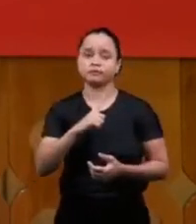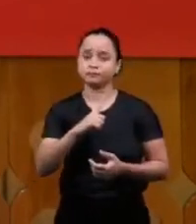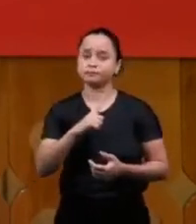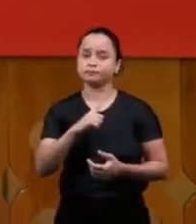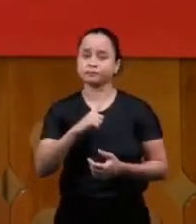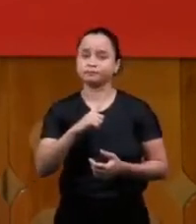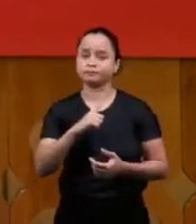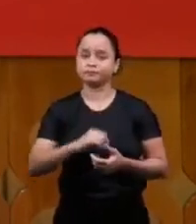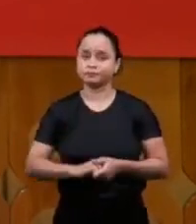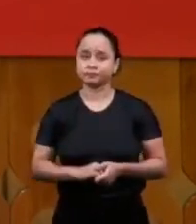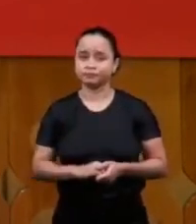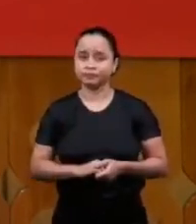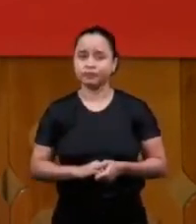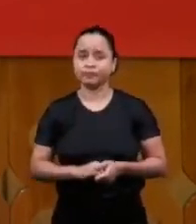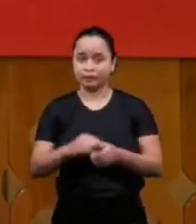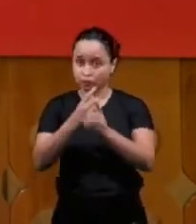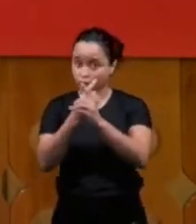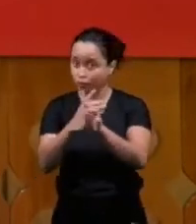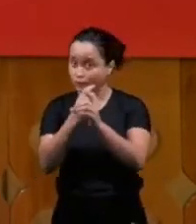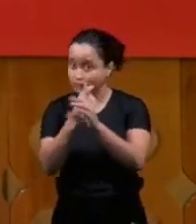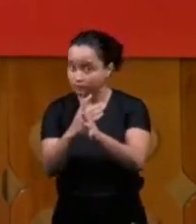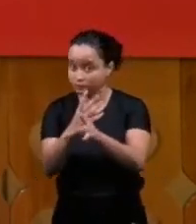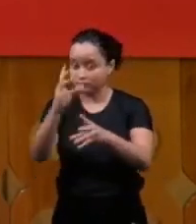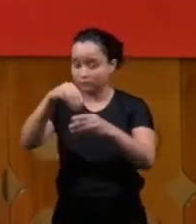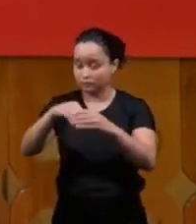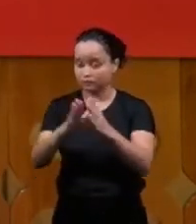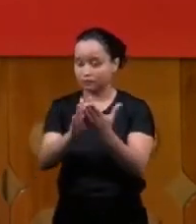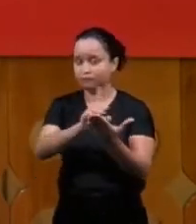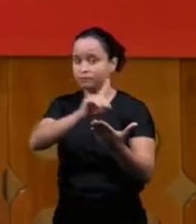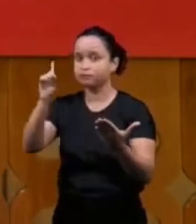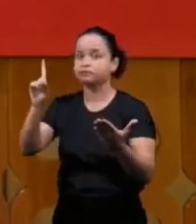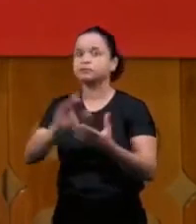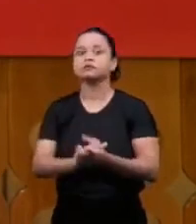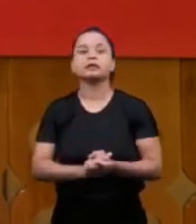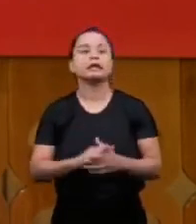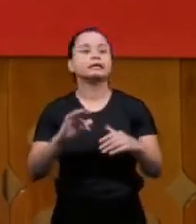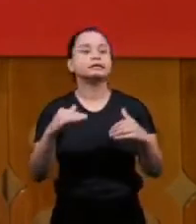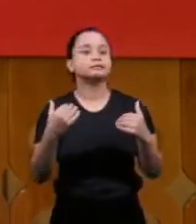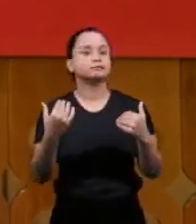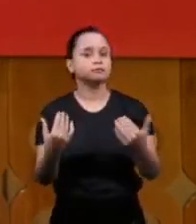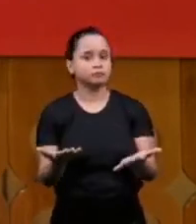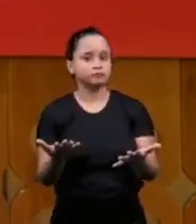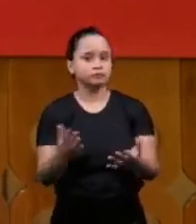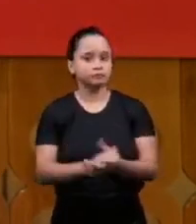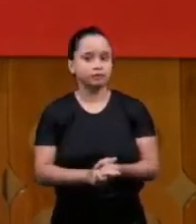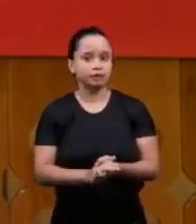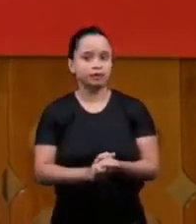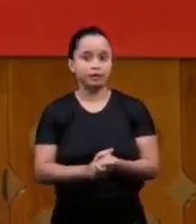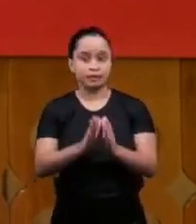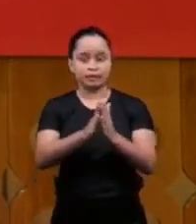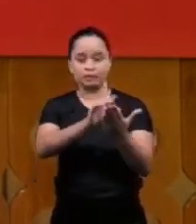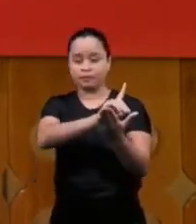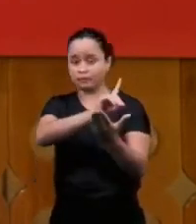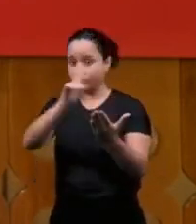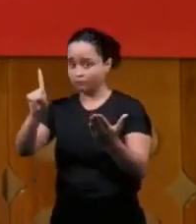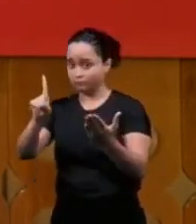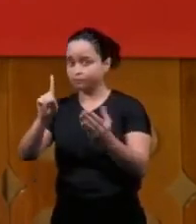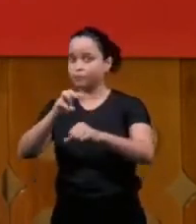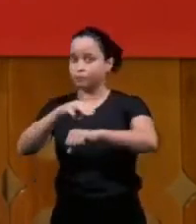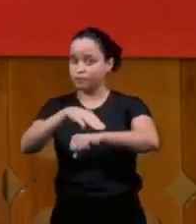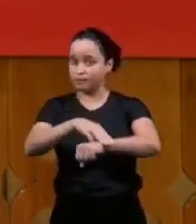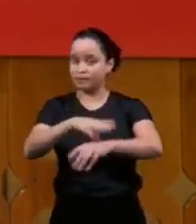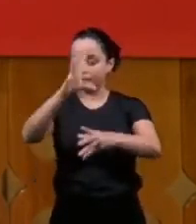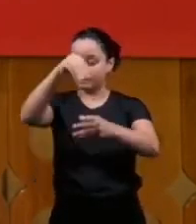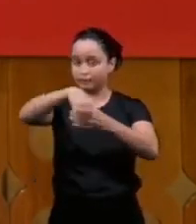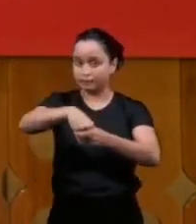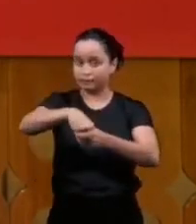it's the function it's a function in the Bible so doctrinally what we see in the Bible he